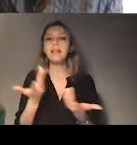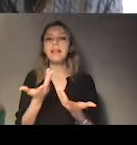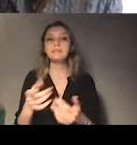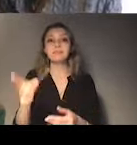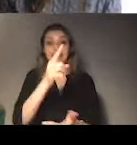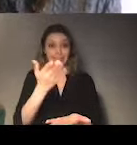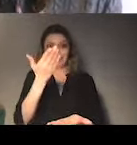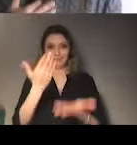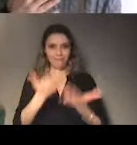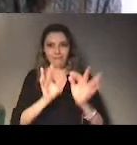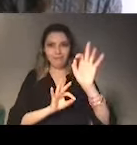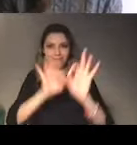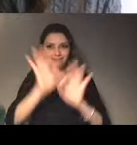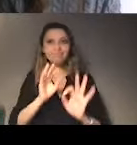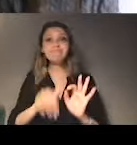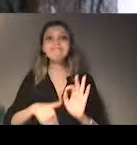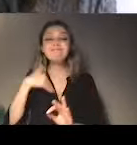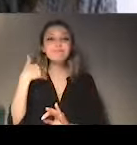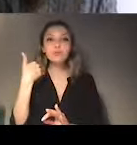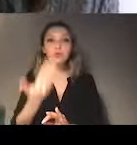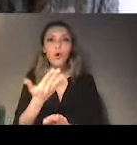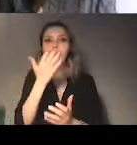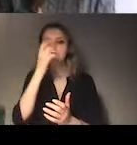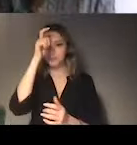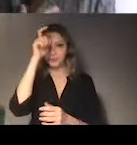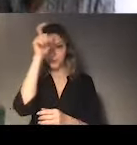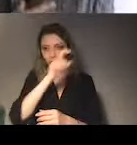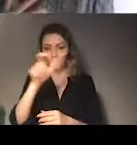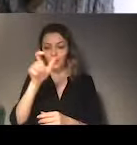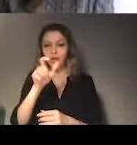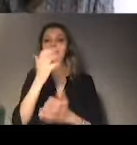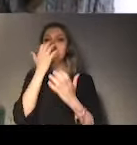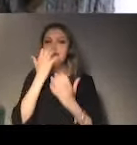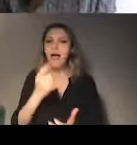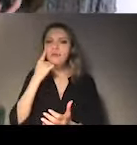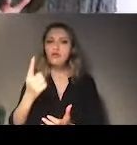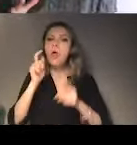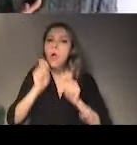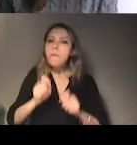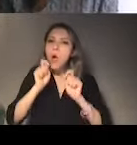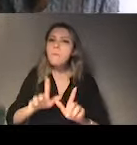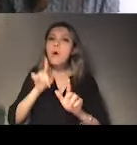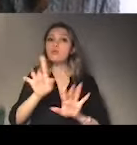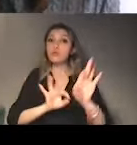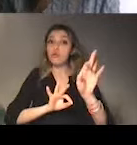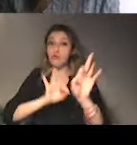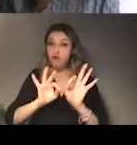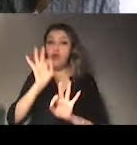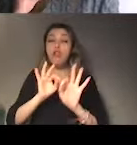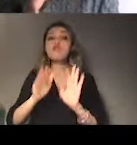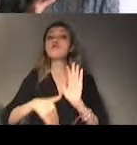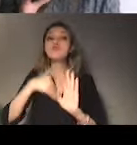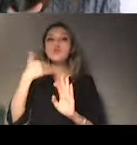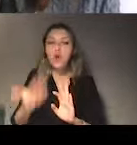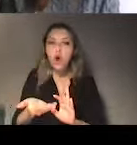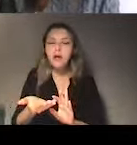received have been implemented fully, partially or not at all. You can actually, let's